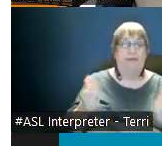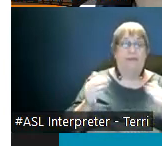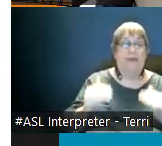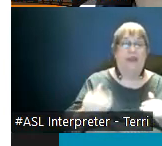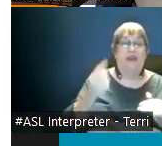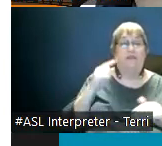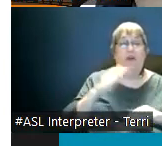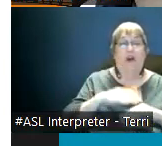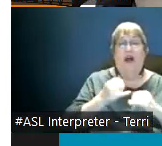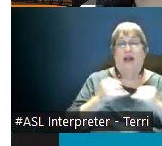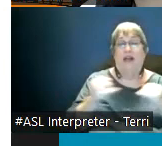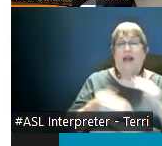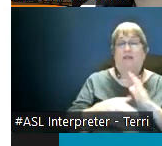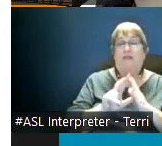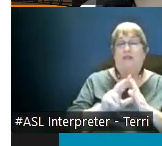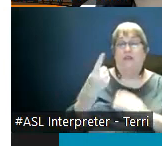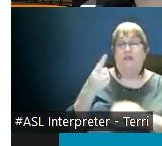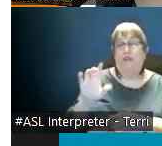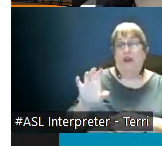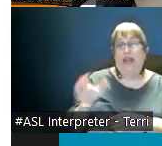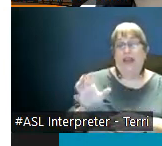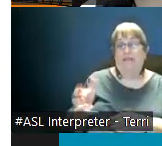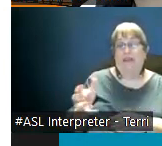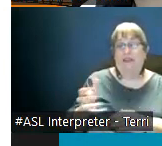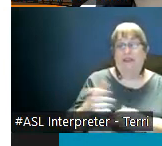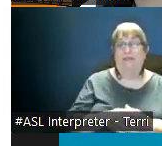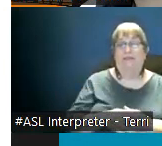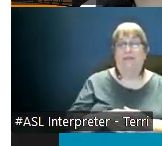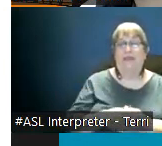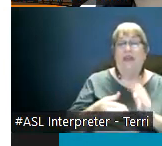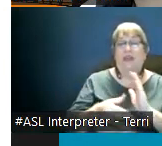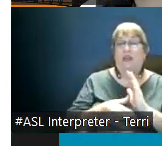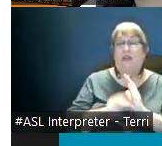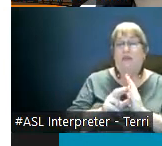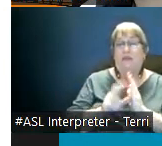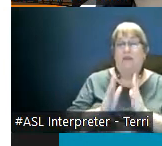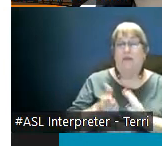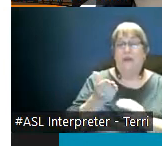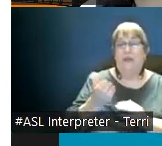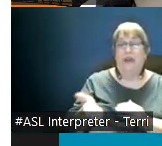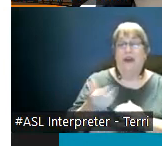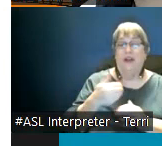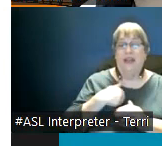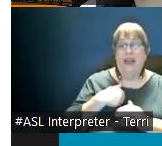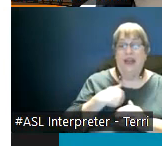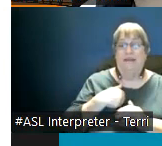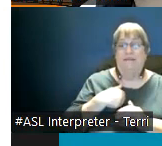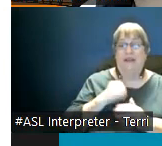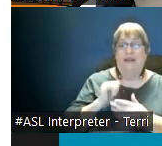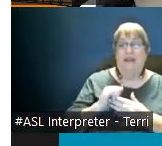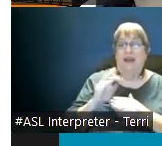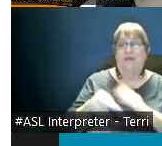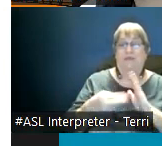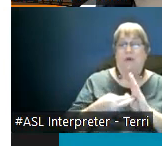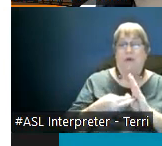uh for canvas the reviewer uh they are added in the reviewer role um in canvas for